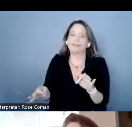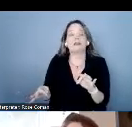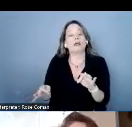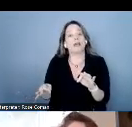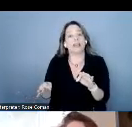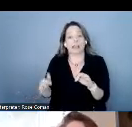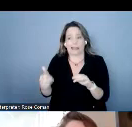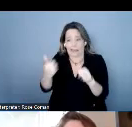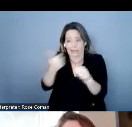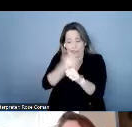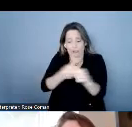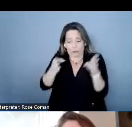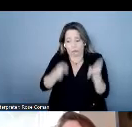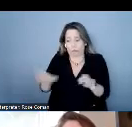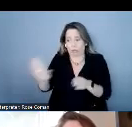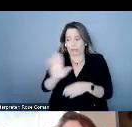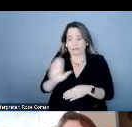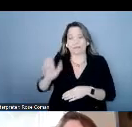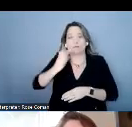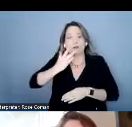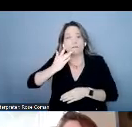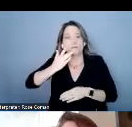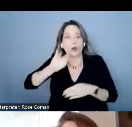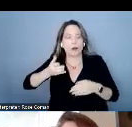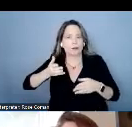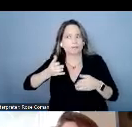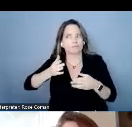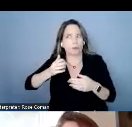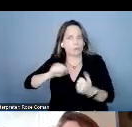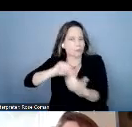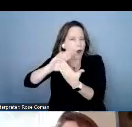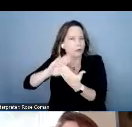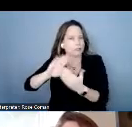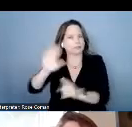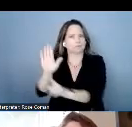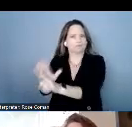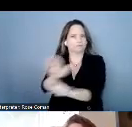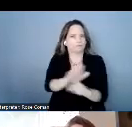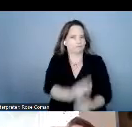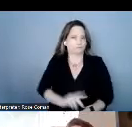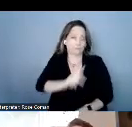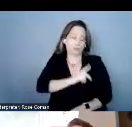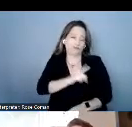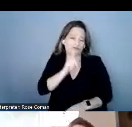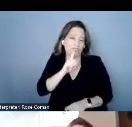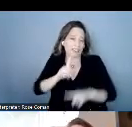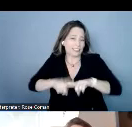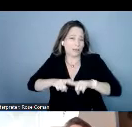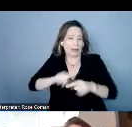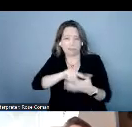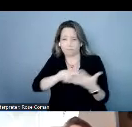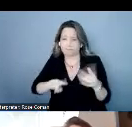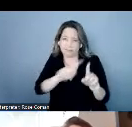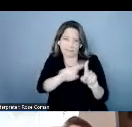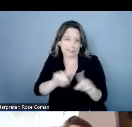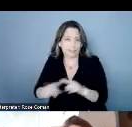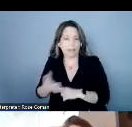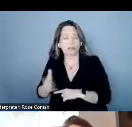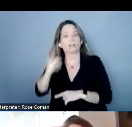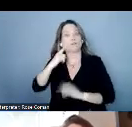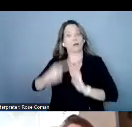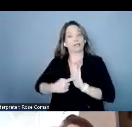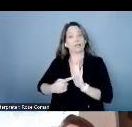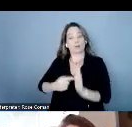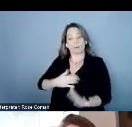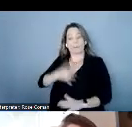is personal and it's going to depend on a variety of circumstances in their life for example both of my parents were